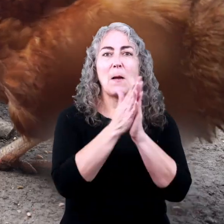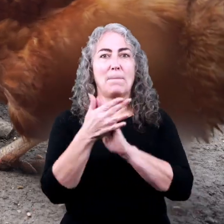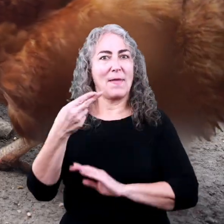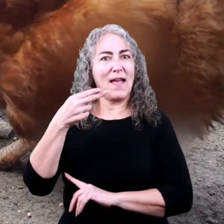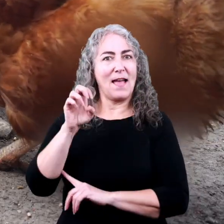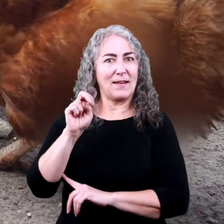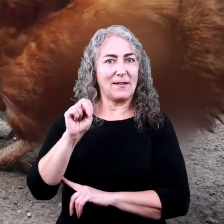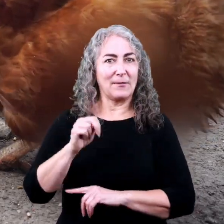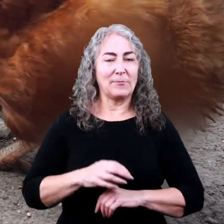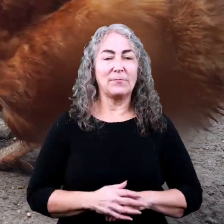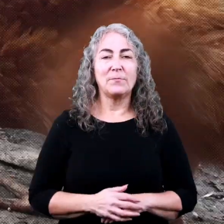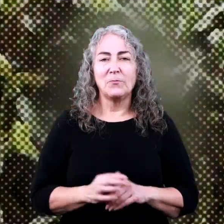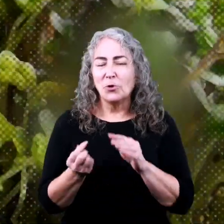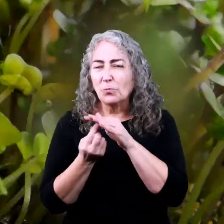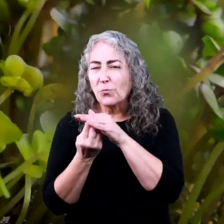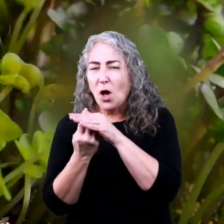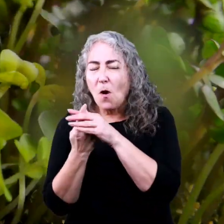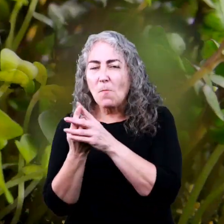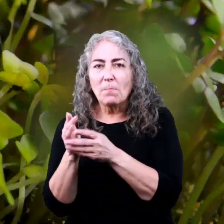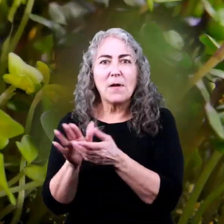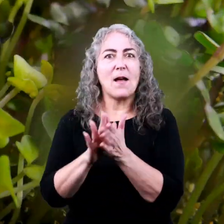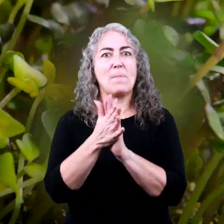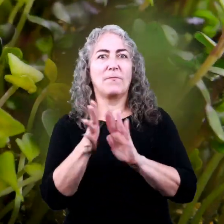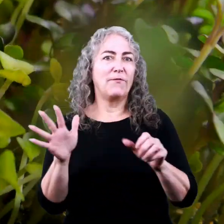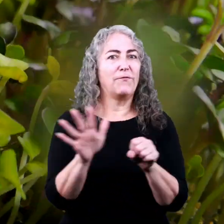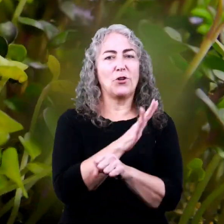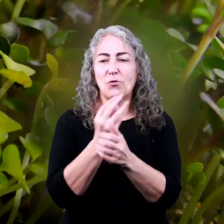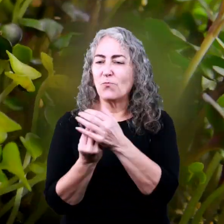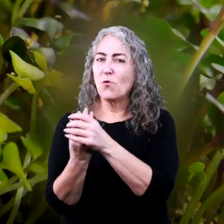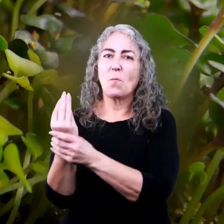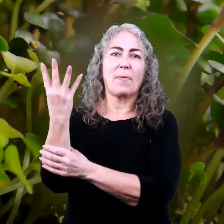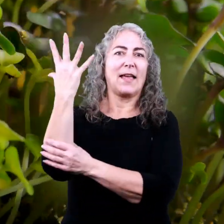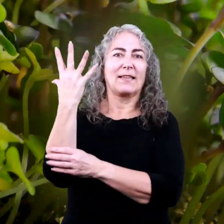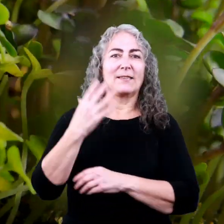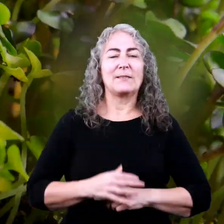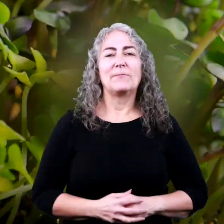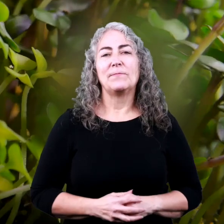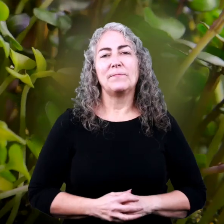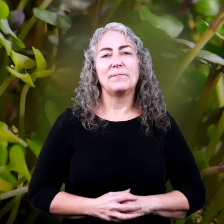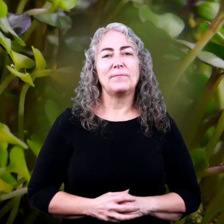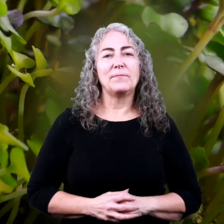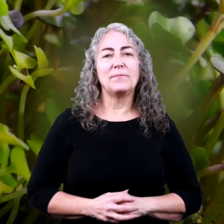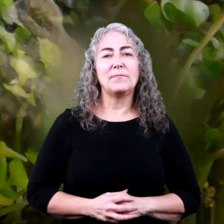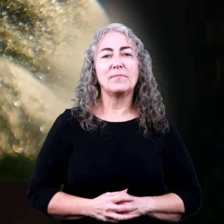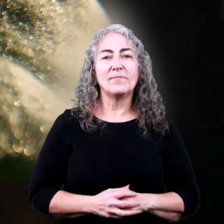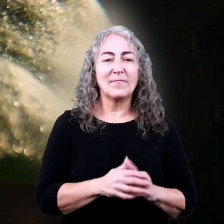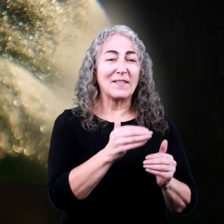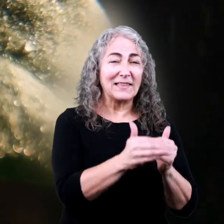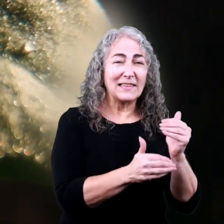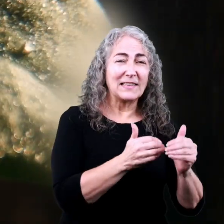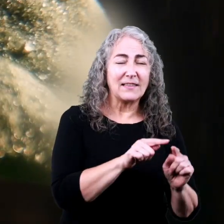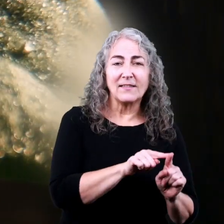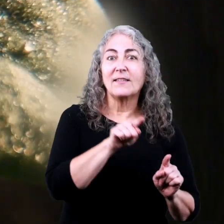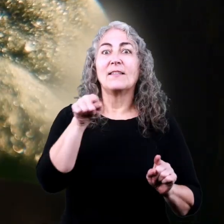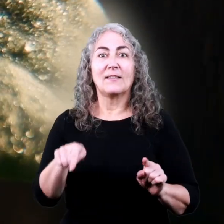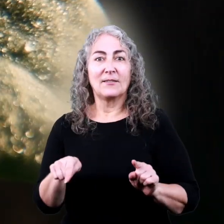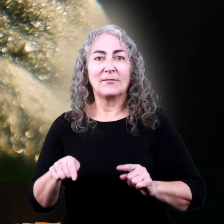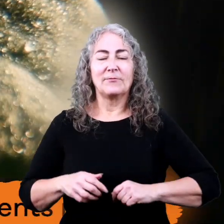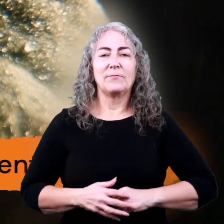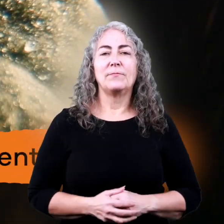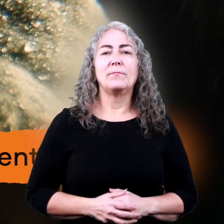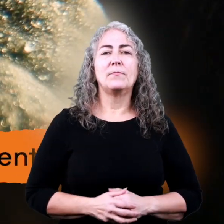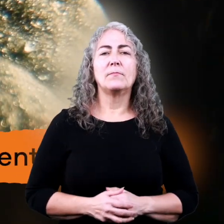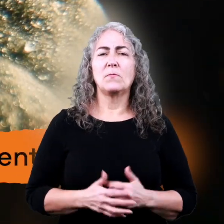becomes a hen and a sprout becomes a fully grown plant on to the next one